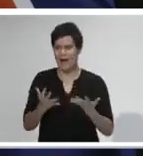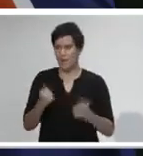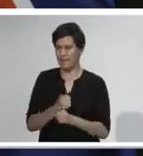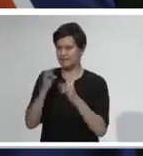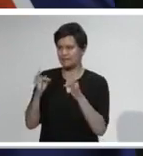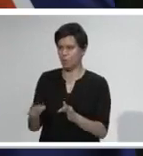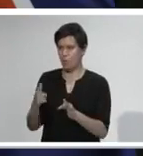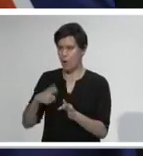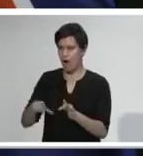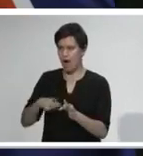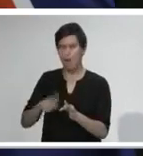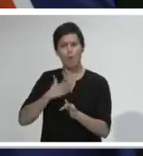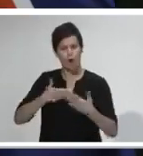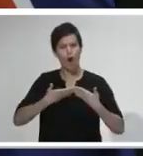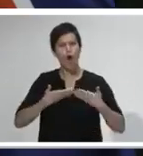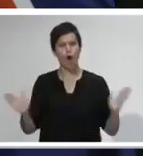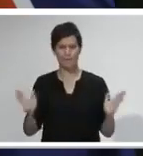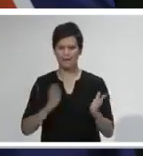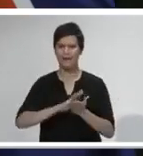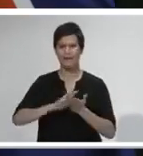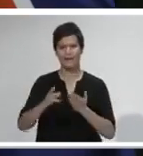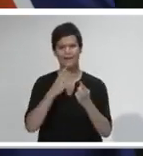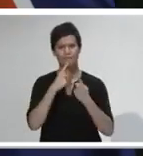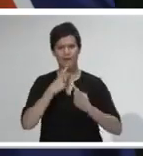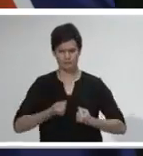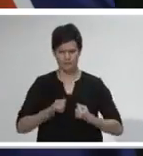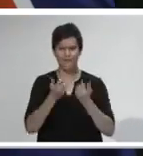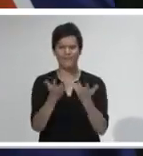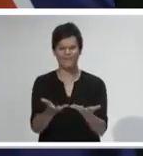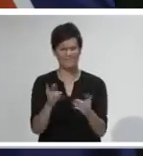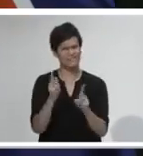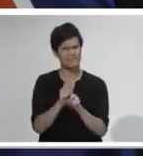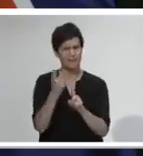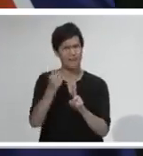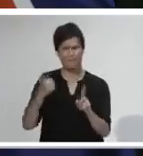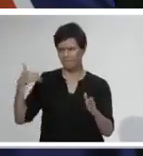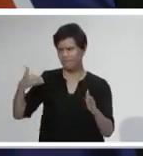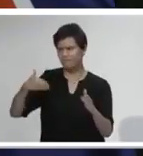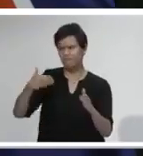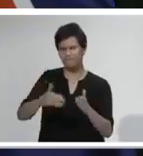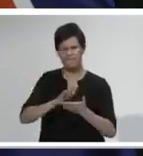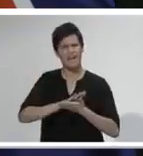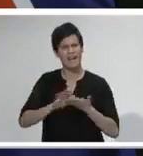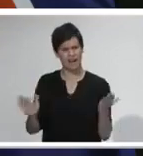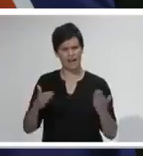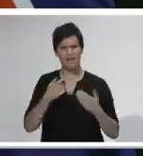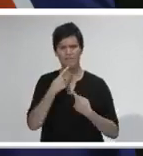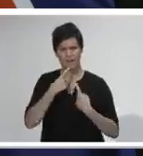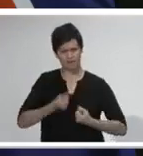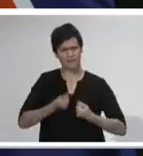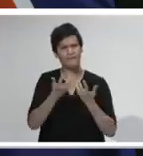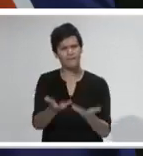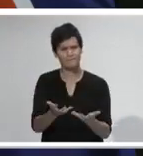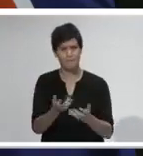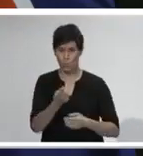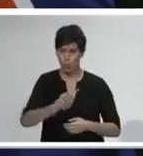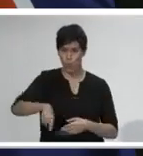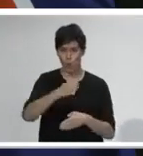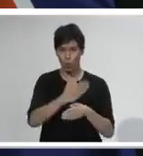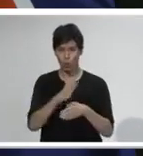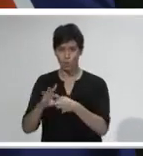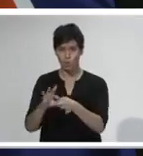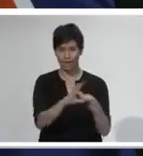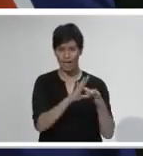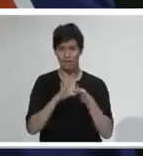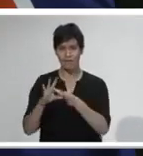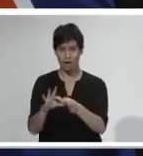against COVID-19, and I personally believe really strongly that it is only fair, since we are all in this together, we need to all keep